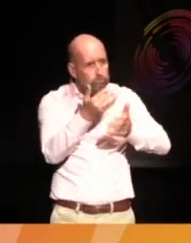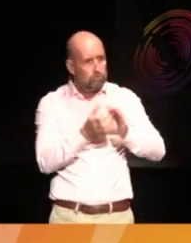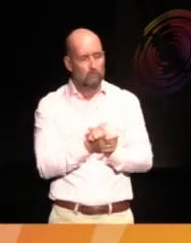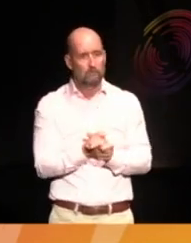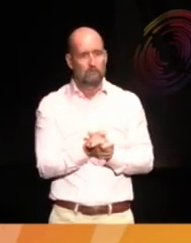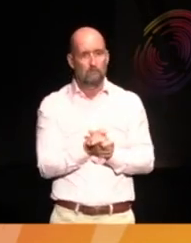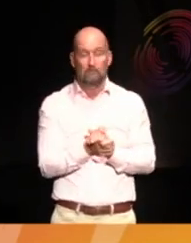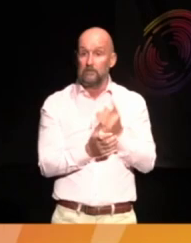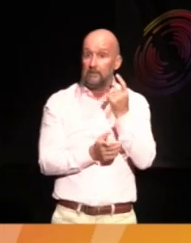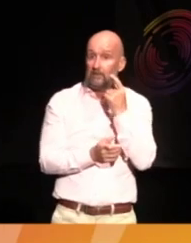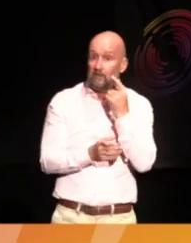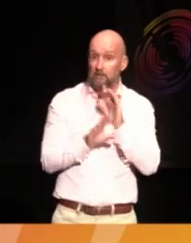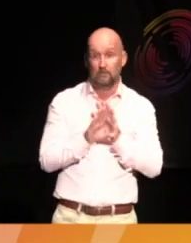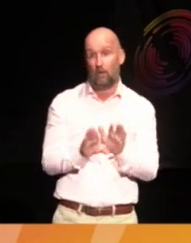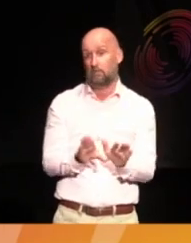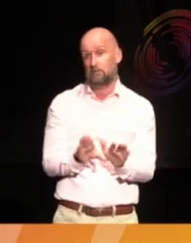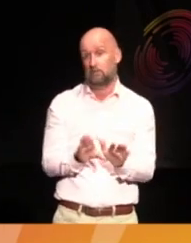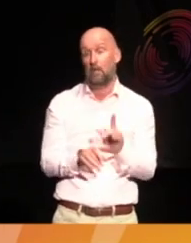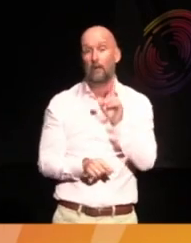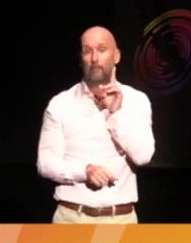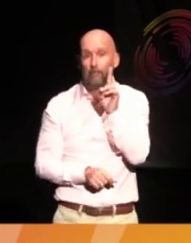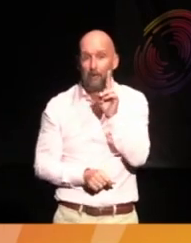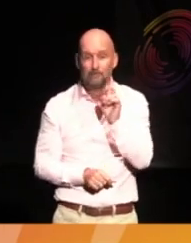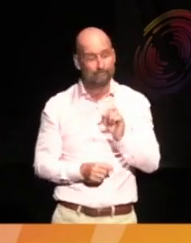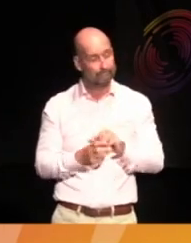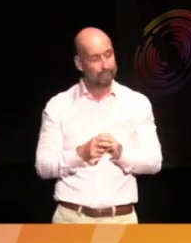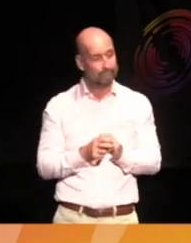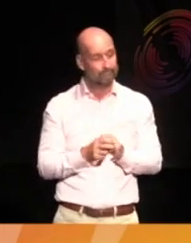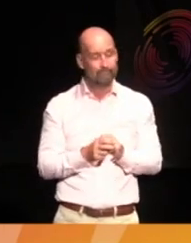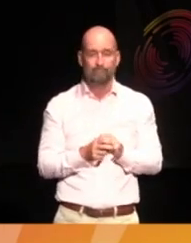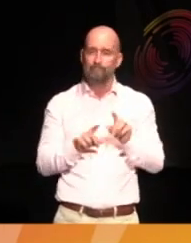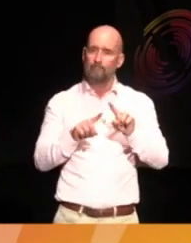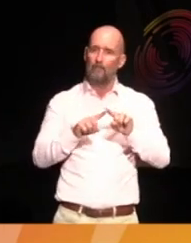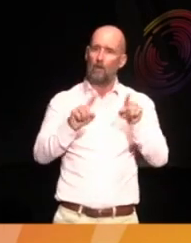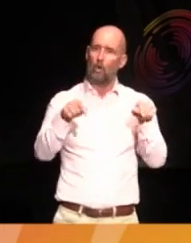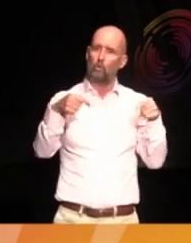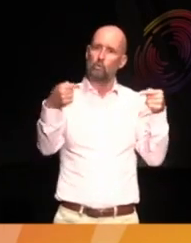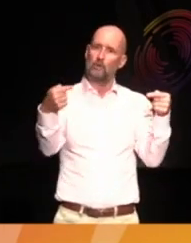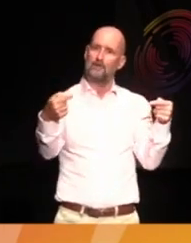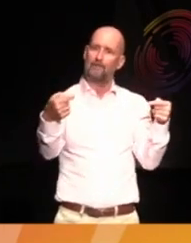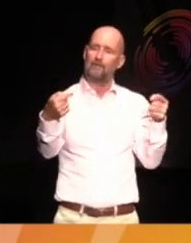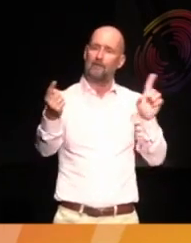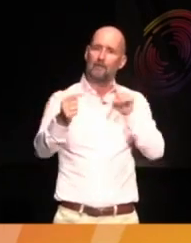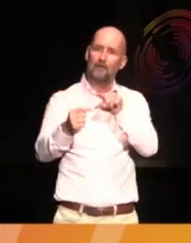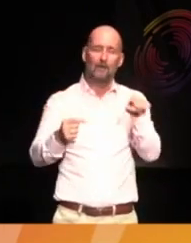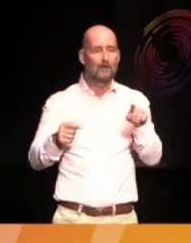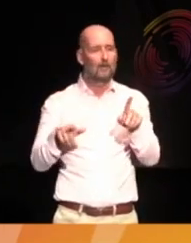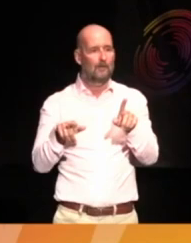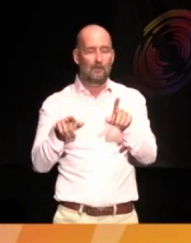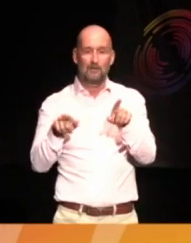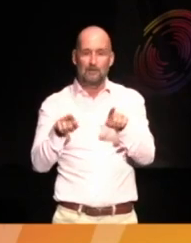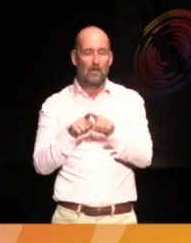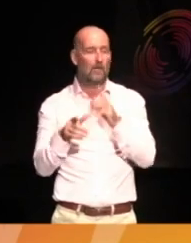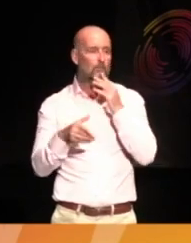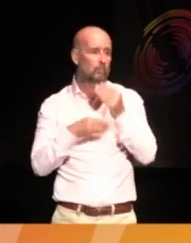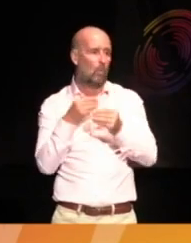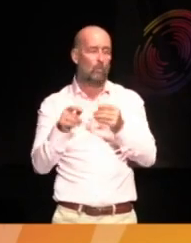isn't easy, but part of me also thinks, what's the alternative? We keep telling the same old stories.